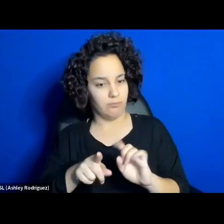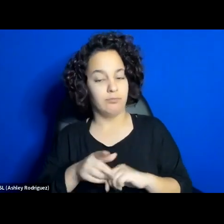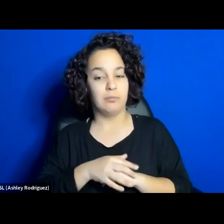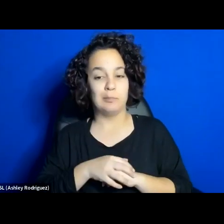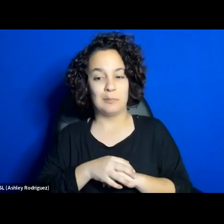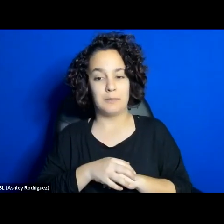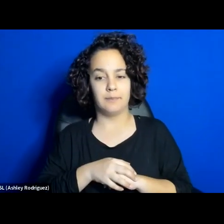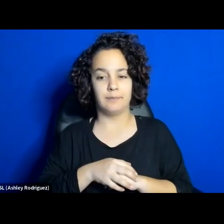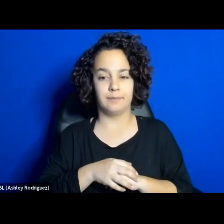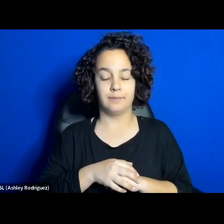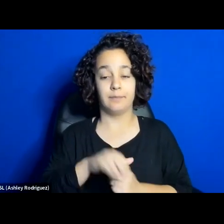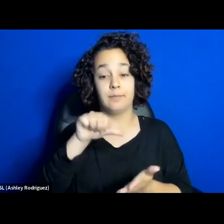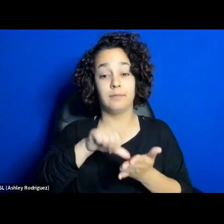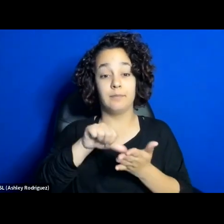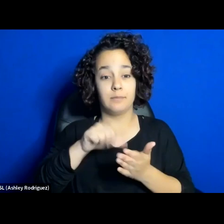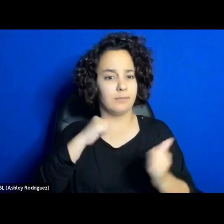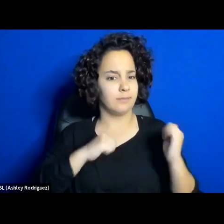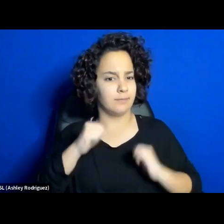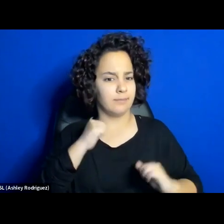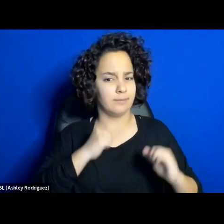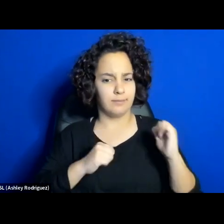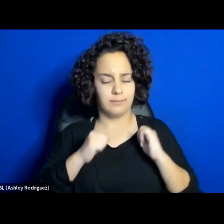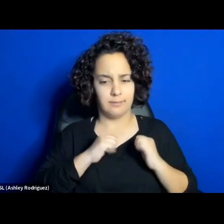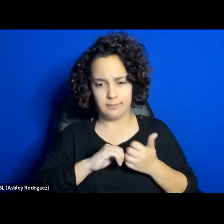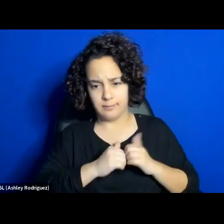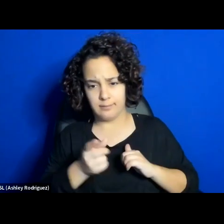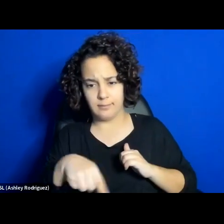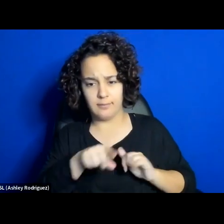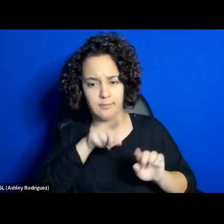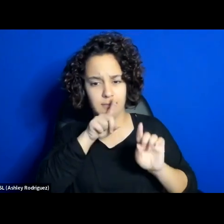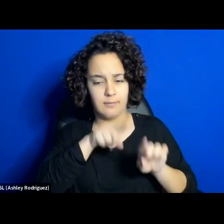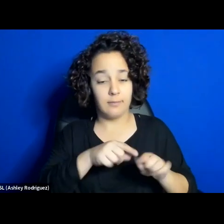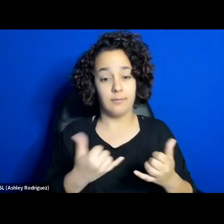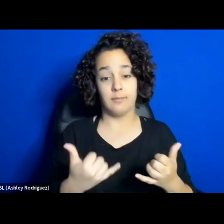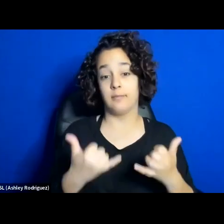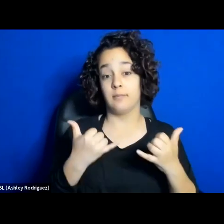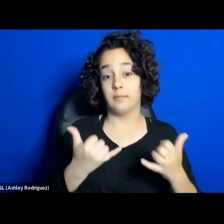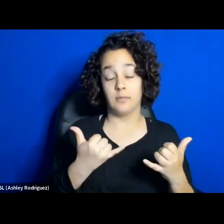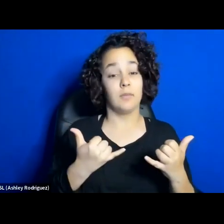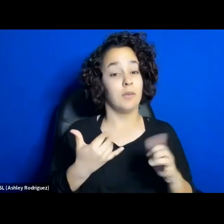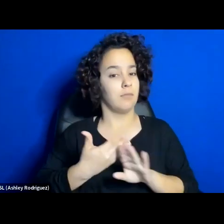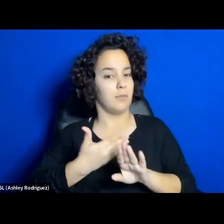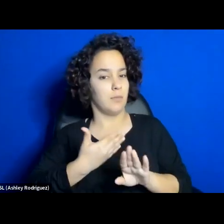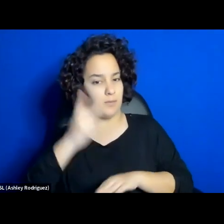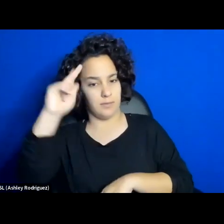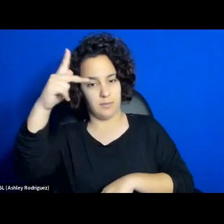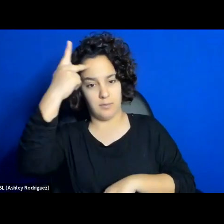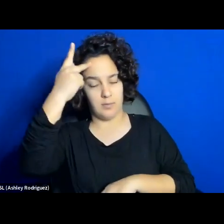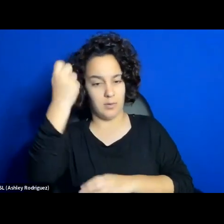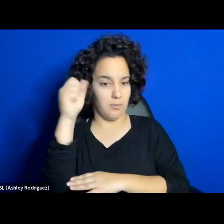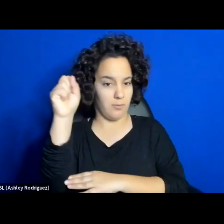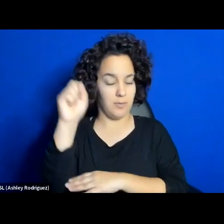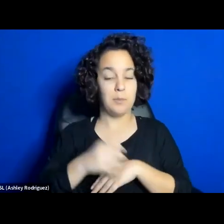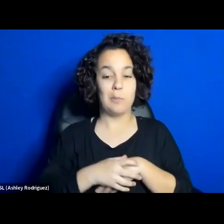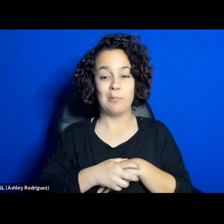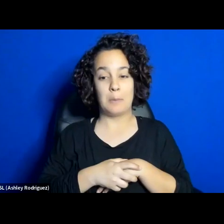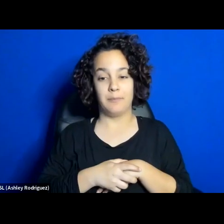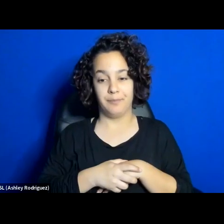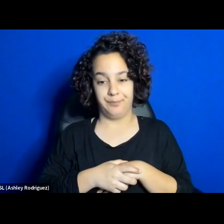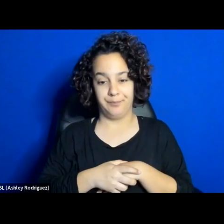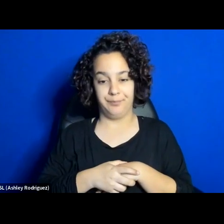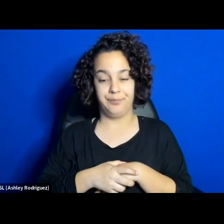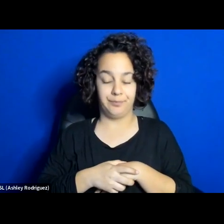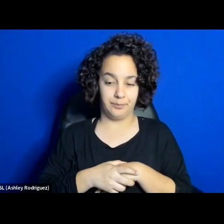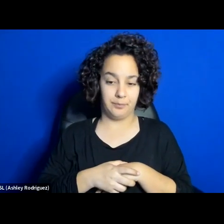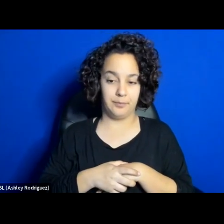How has Iranian theater responded to the current and previous political movements? Historically, in their relentless quest